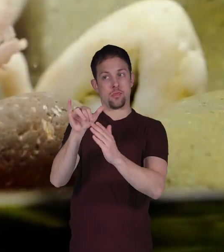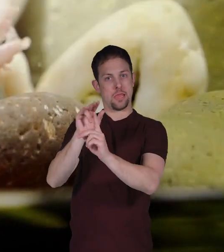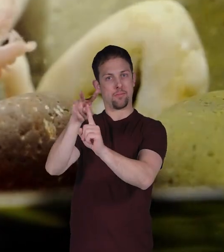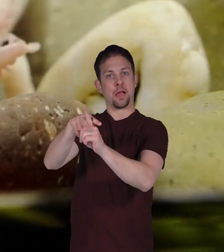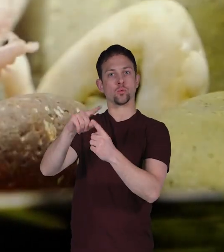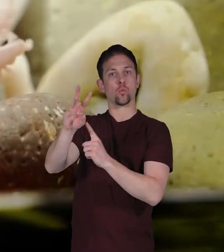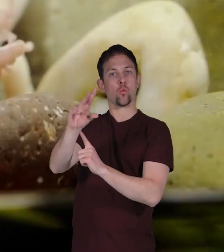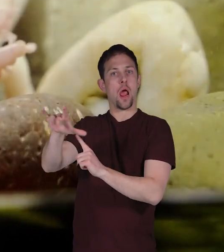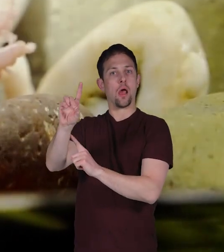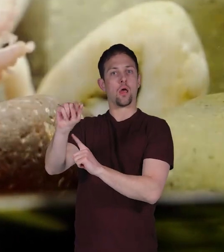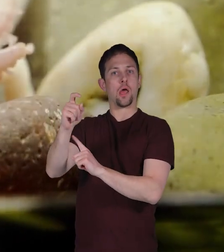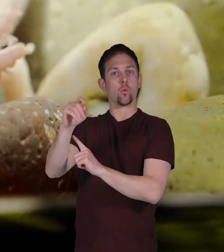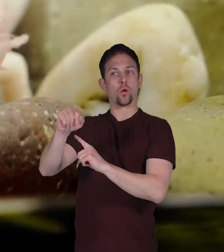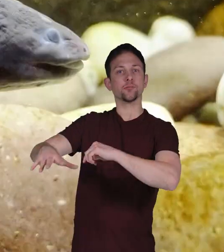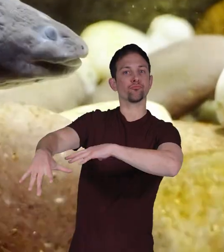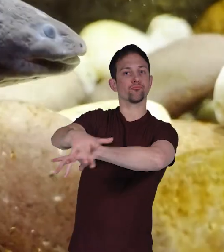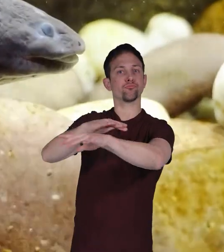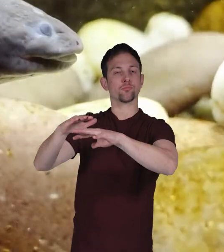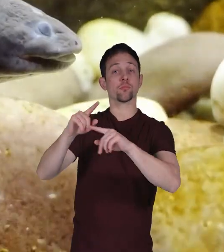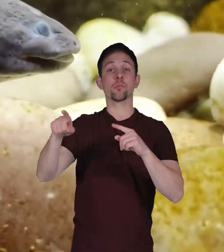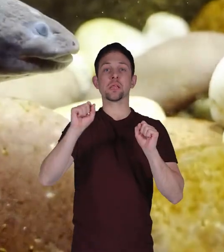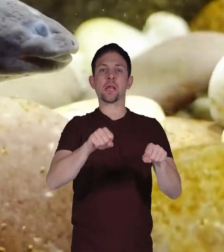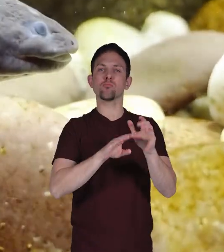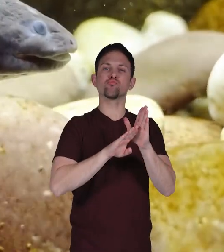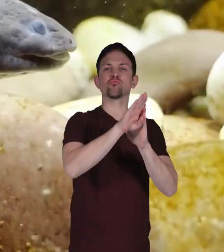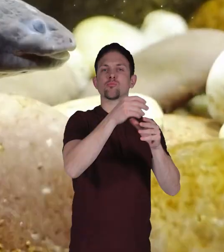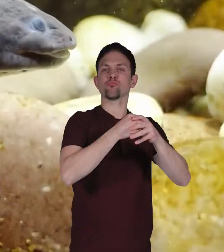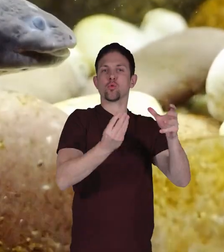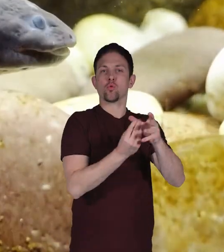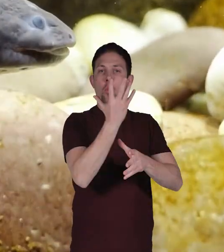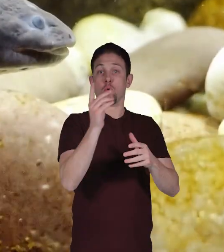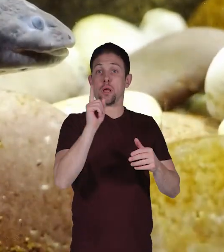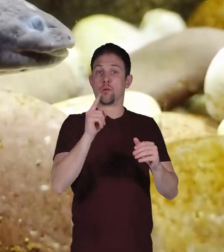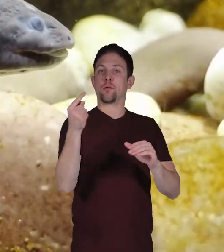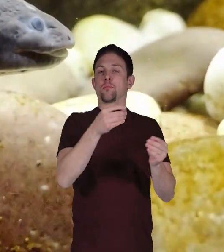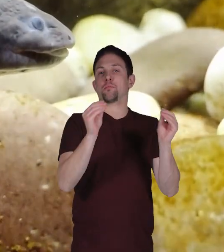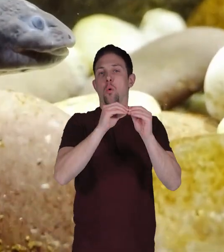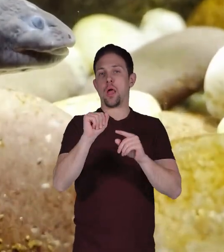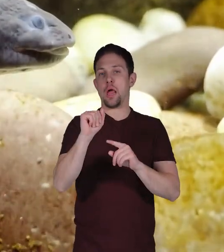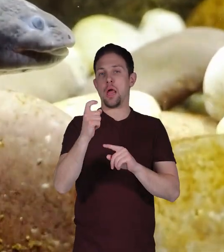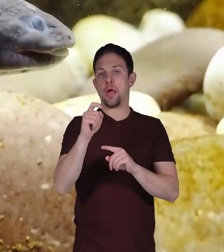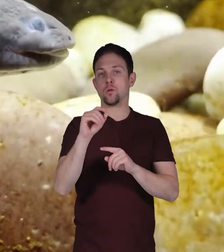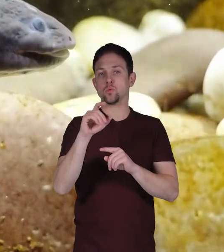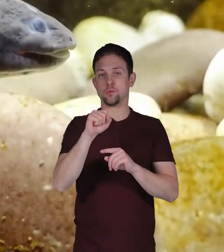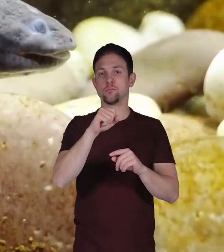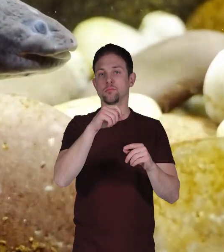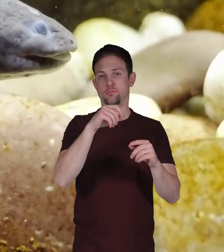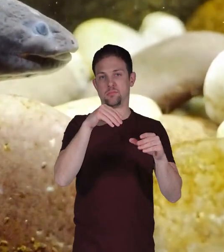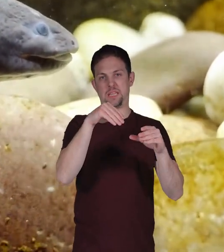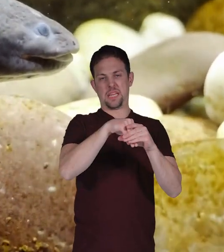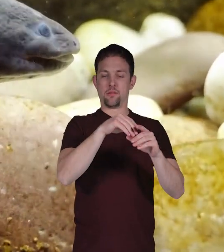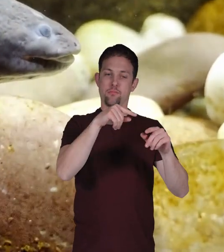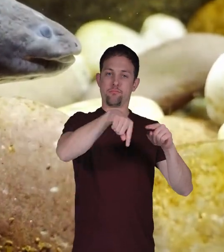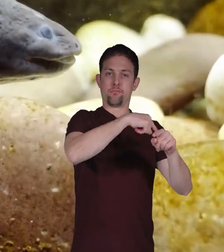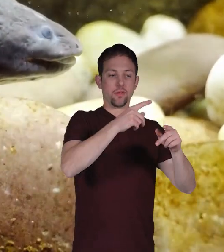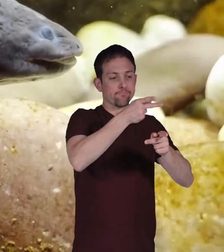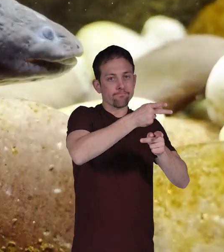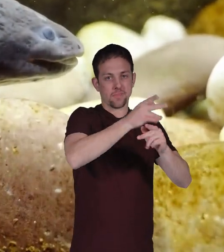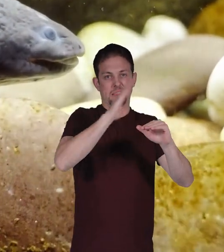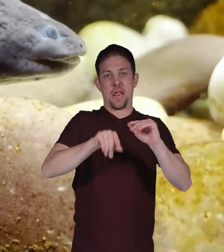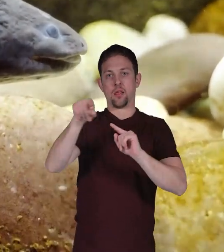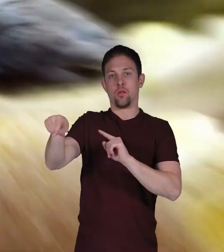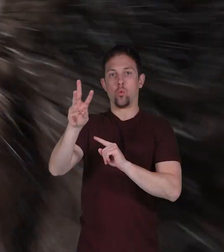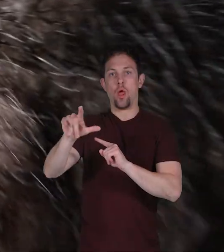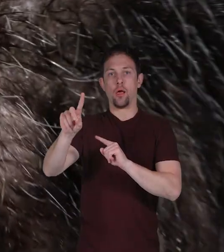applies to wild axolotls they thrive in captivity so there are now more axolotls in captivity than in the